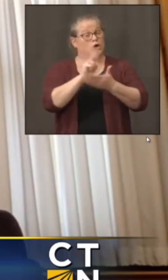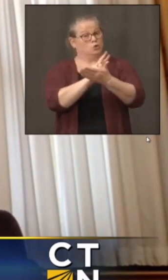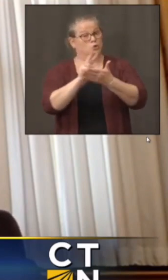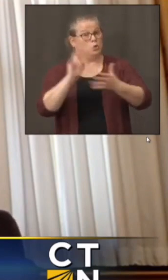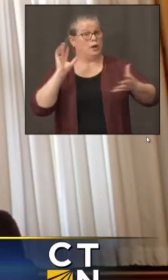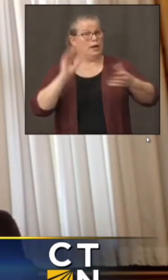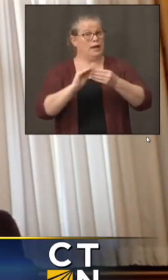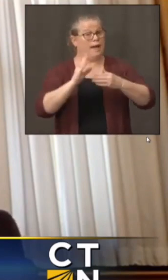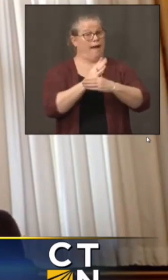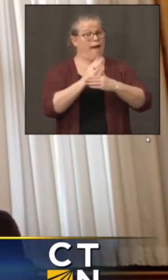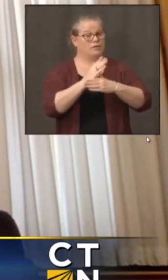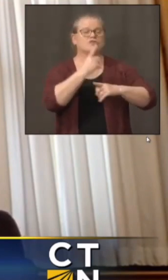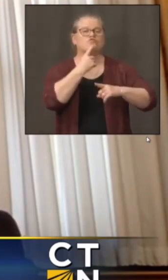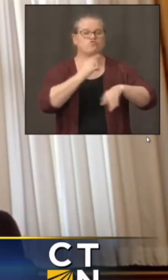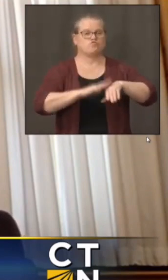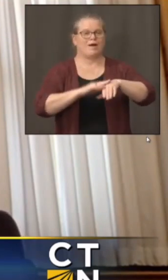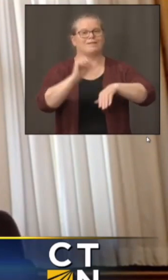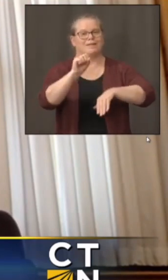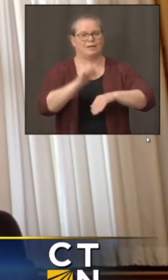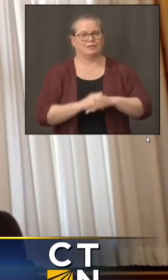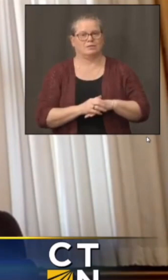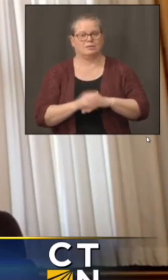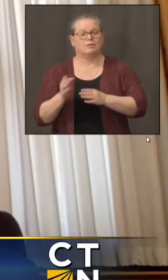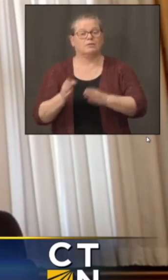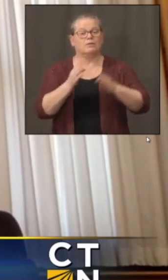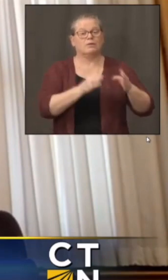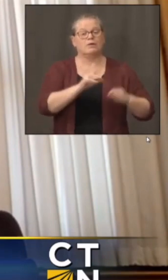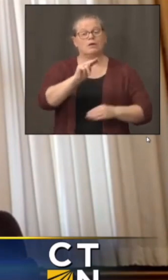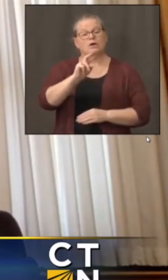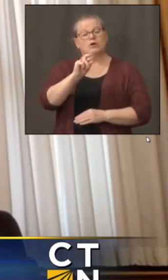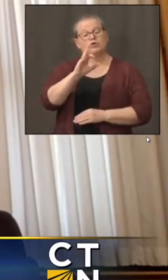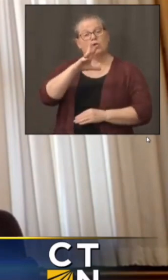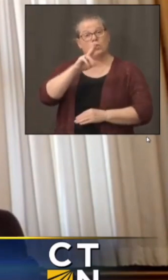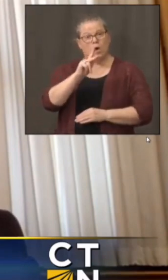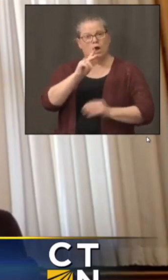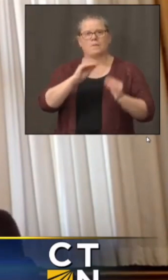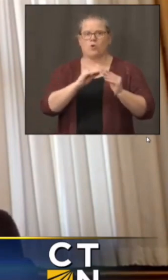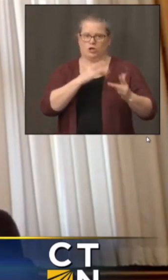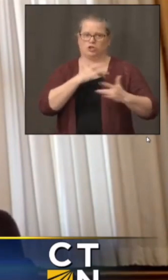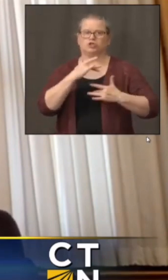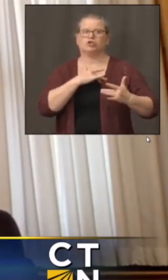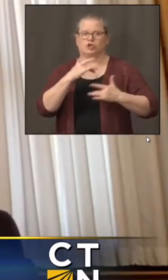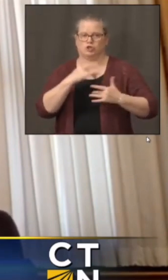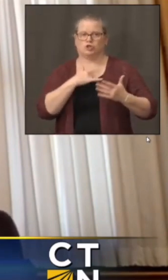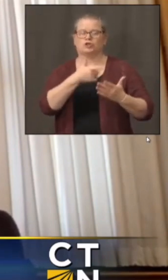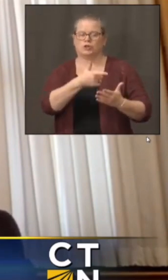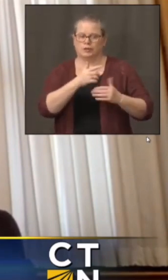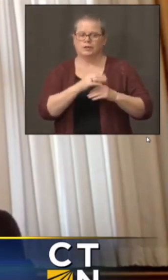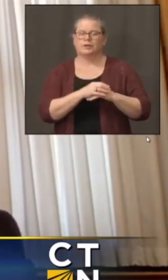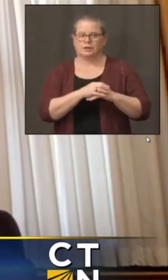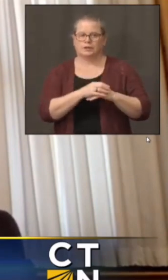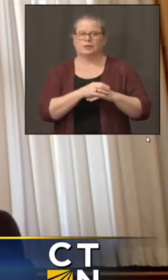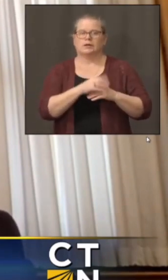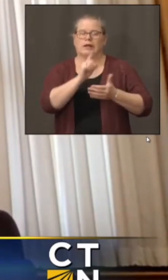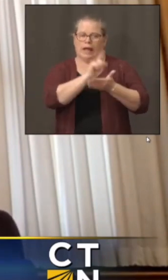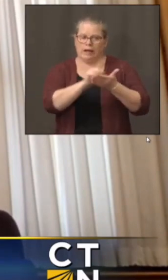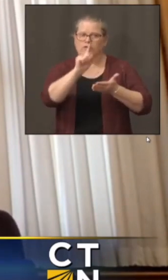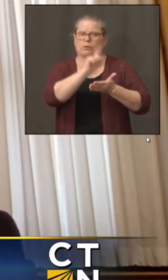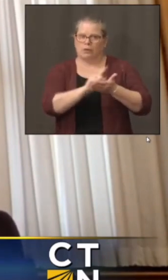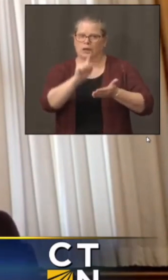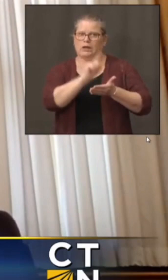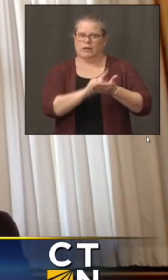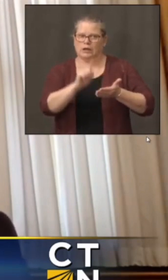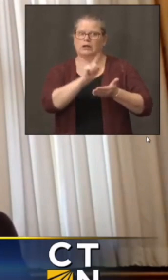Norwalk is definitely more concerning. Norwalk case growth has been, was very strong from week to week, 72